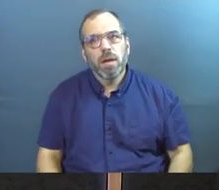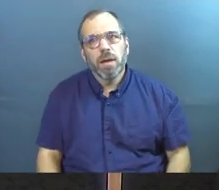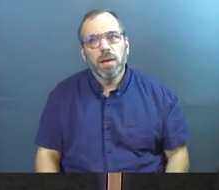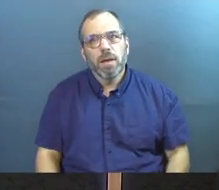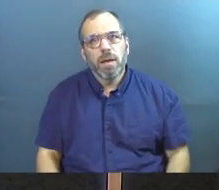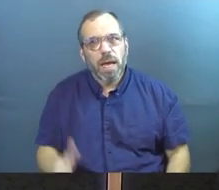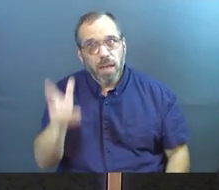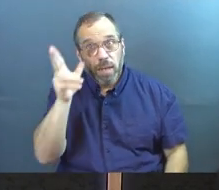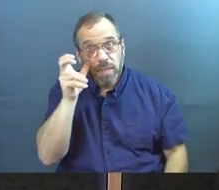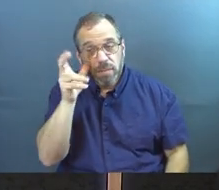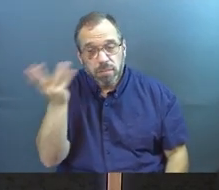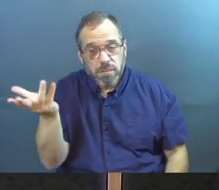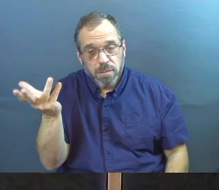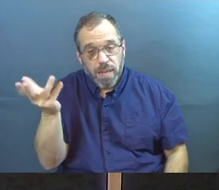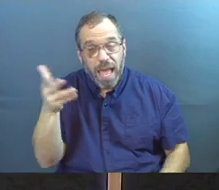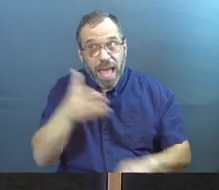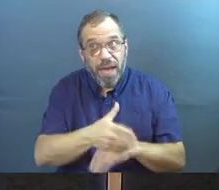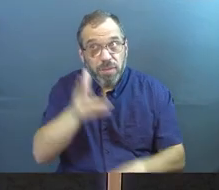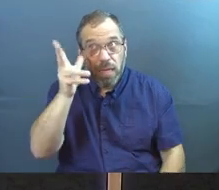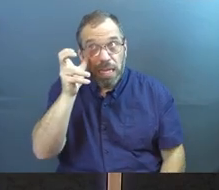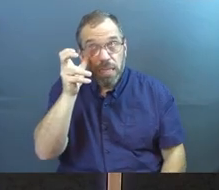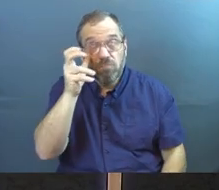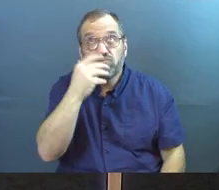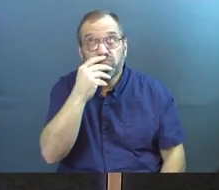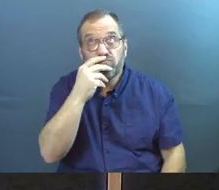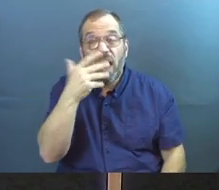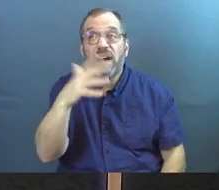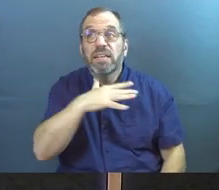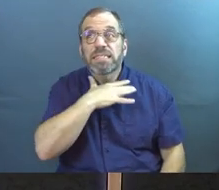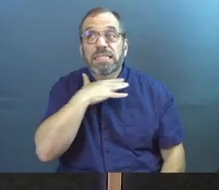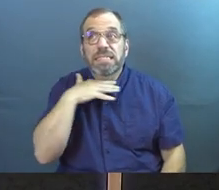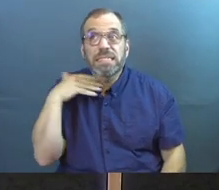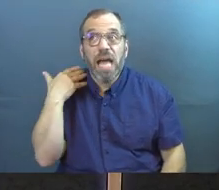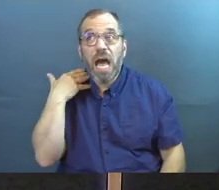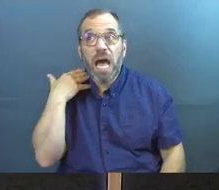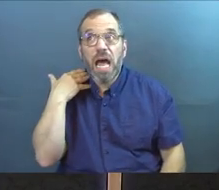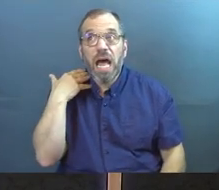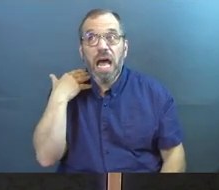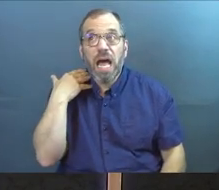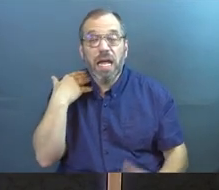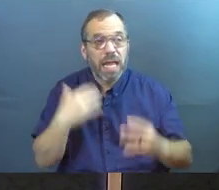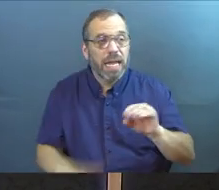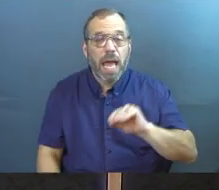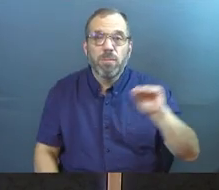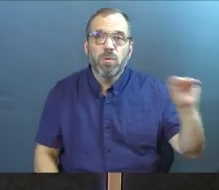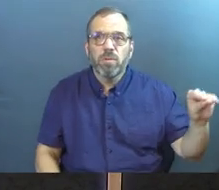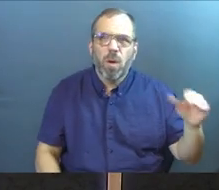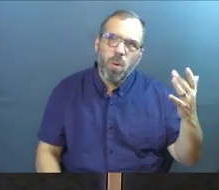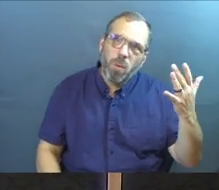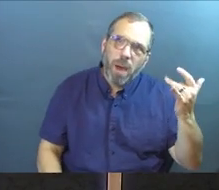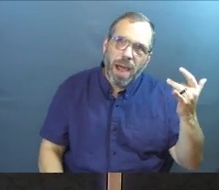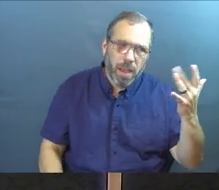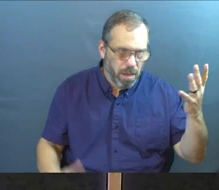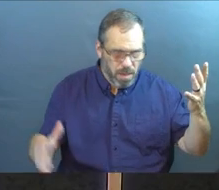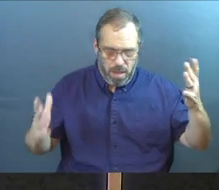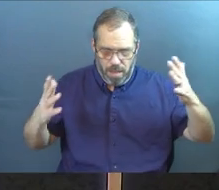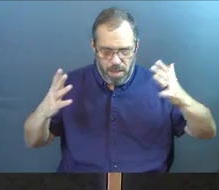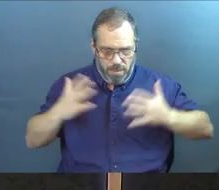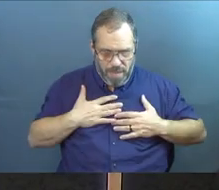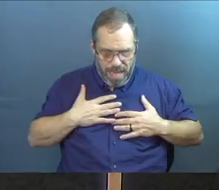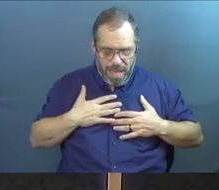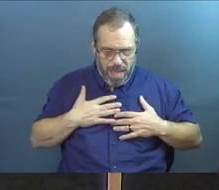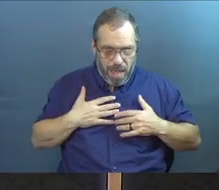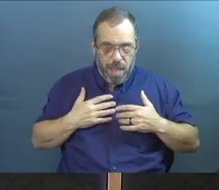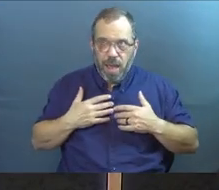maybe I'll listen. And after I listen, I'm done. One, it's a quick hit, and I move on. Why? Because it might